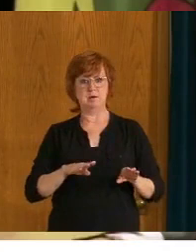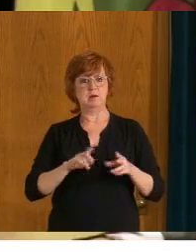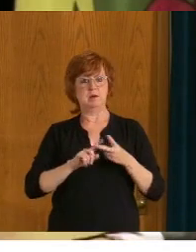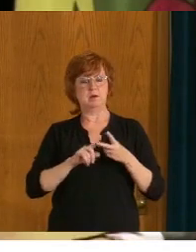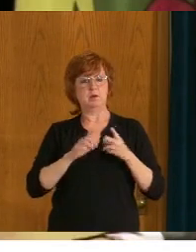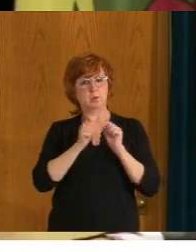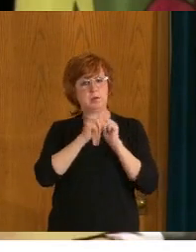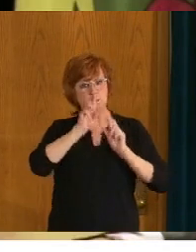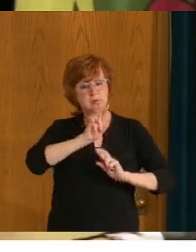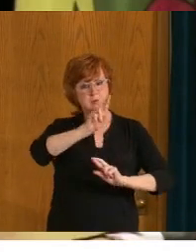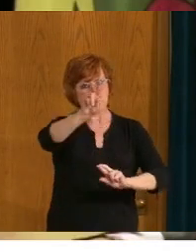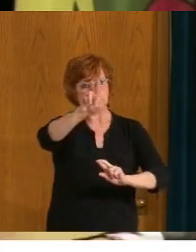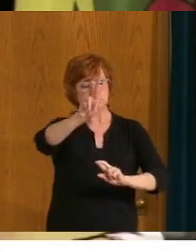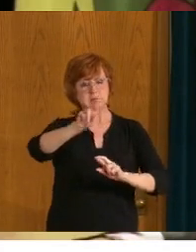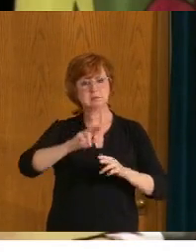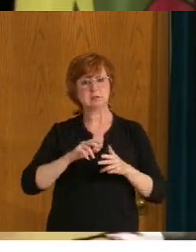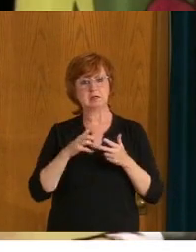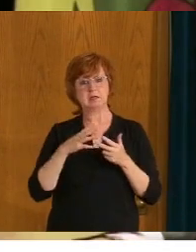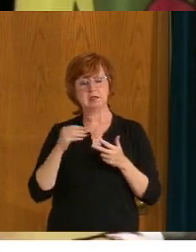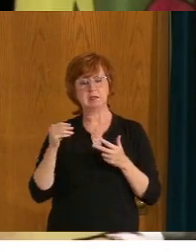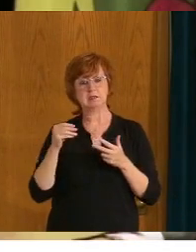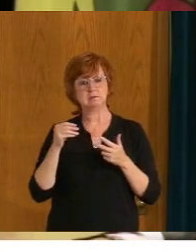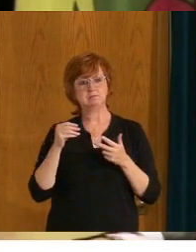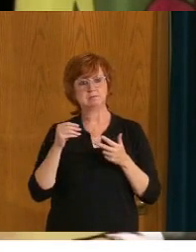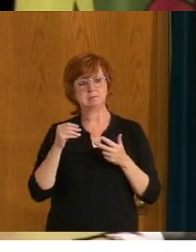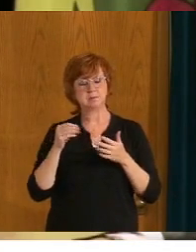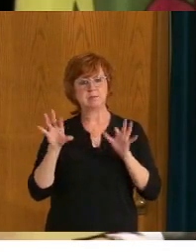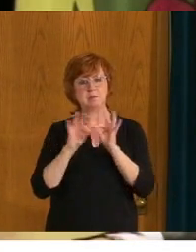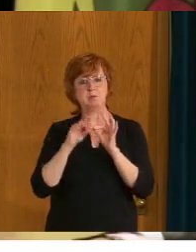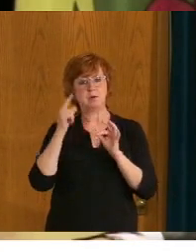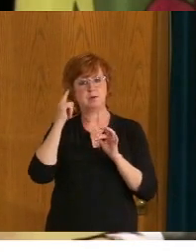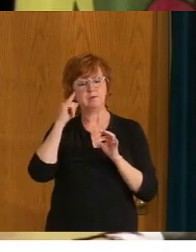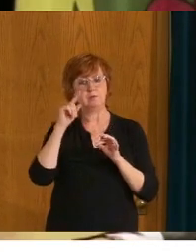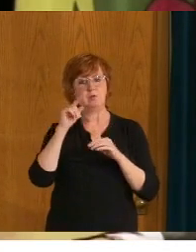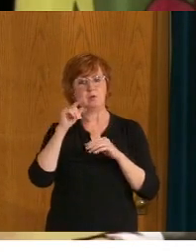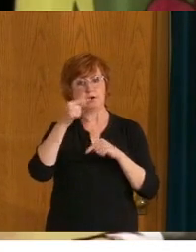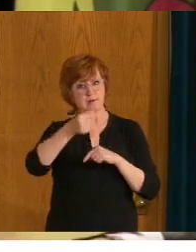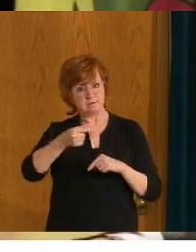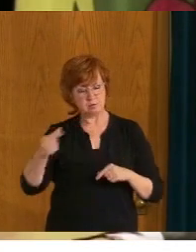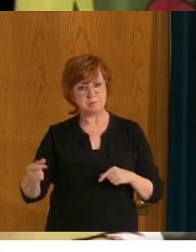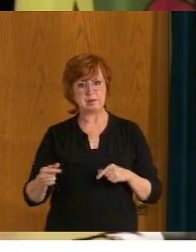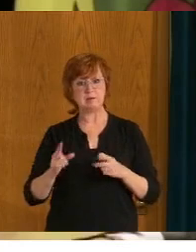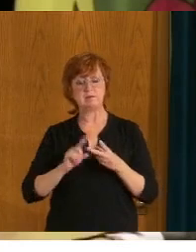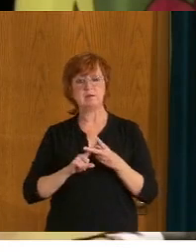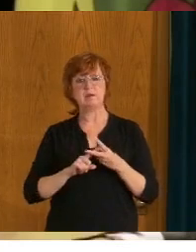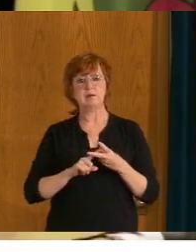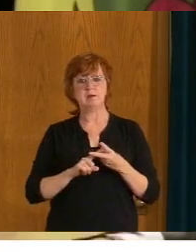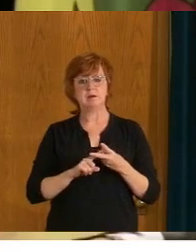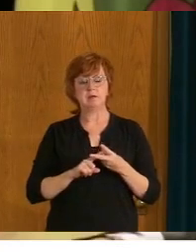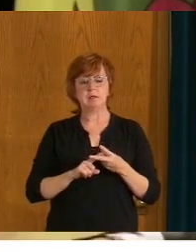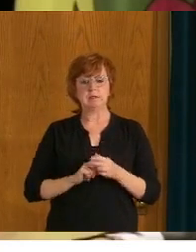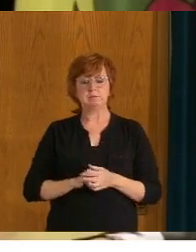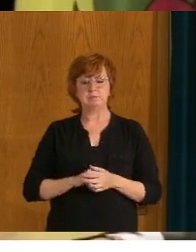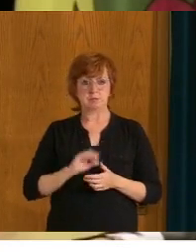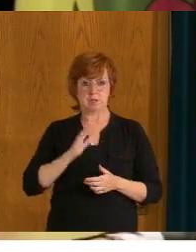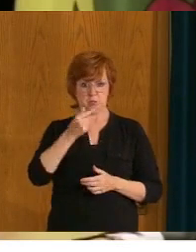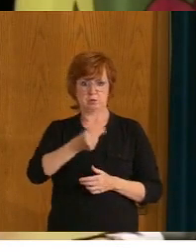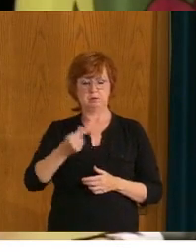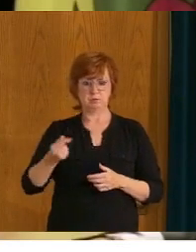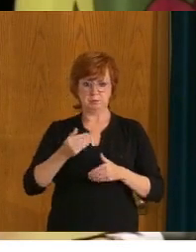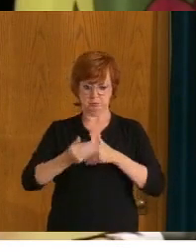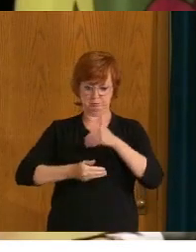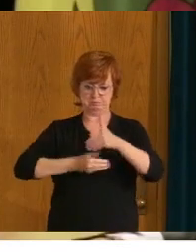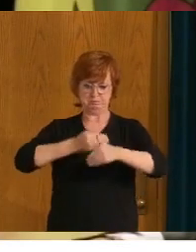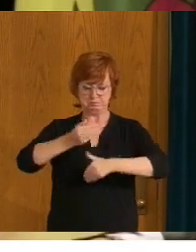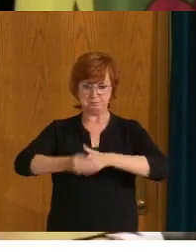And, and I think, uh, that lies, yes, on, on governments and, and this government has, and continues to take steps to, uh,